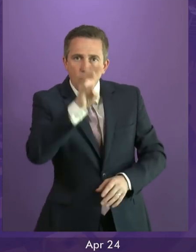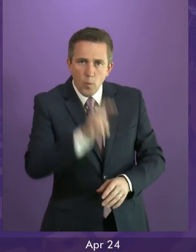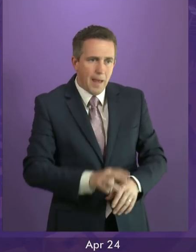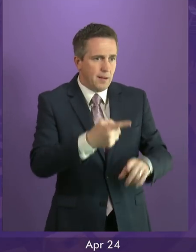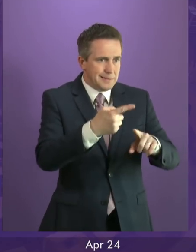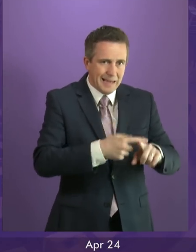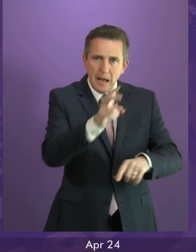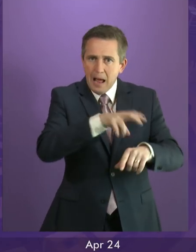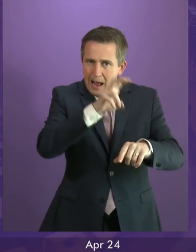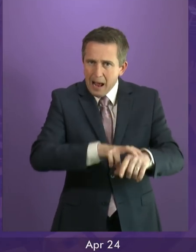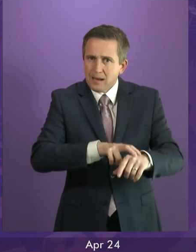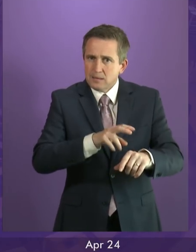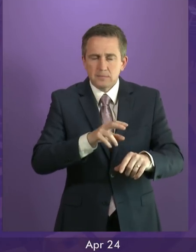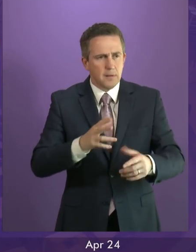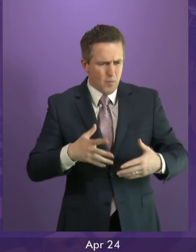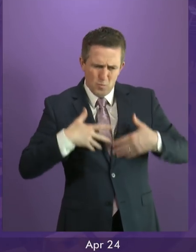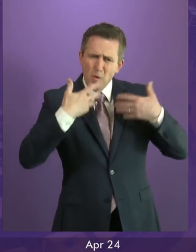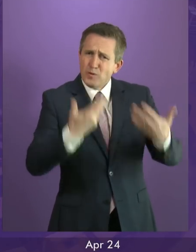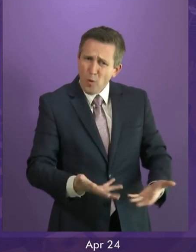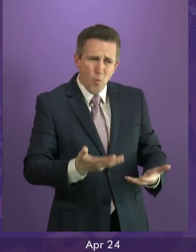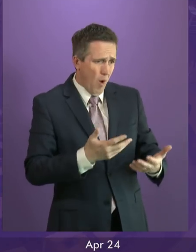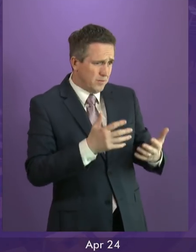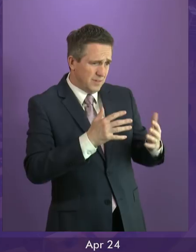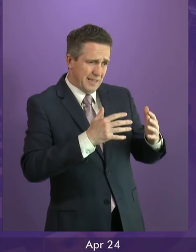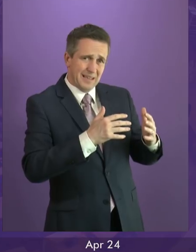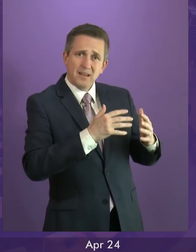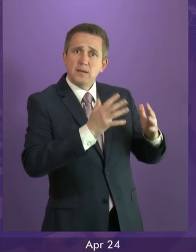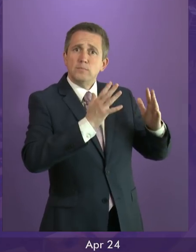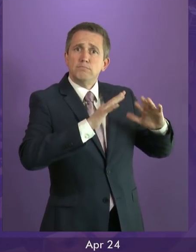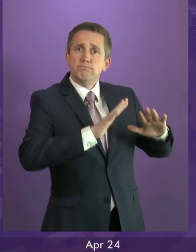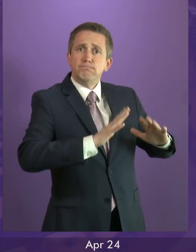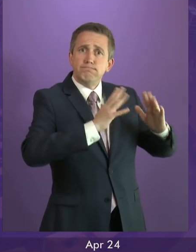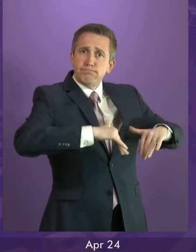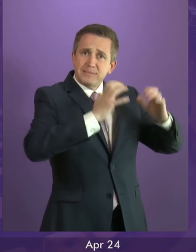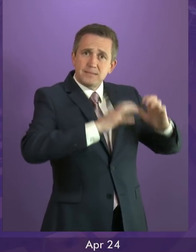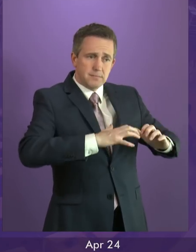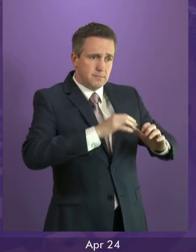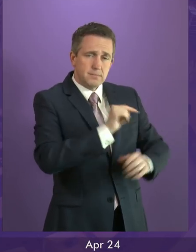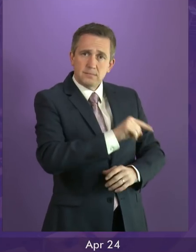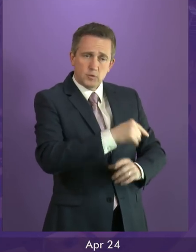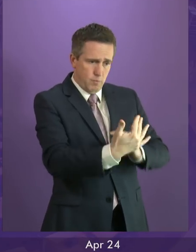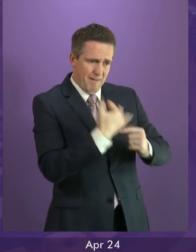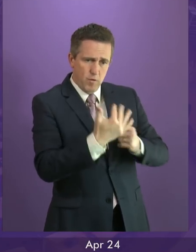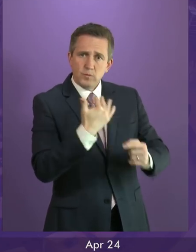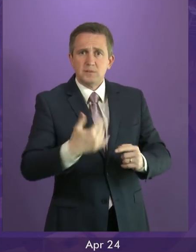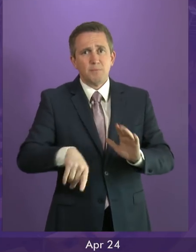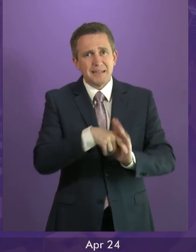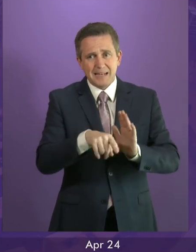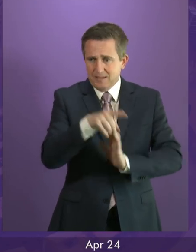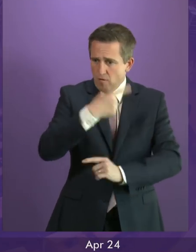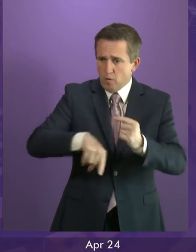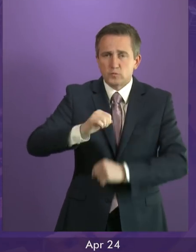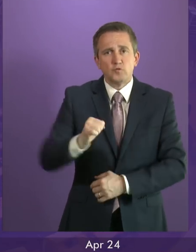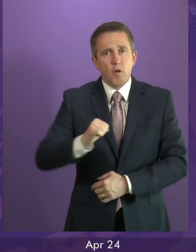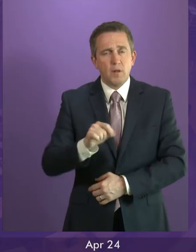but we don't have to have decisions that damage children and interests of this country imposed on us by Westminster. That's why I want to see